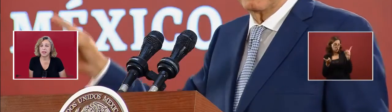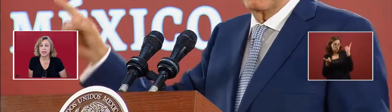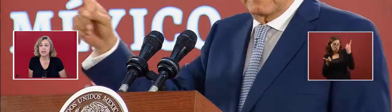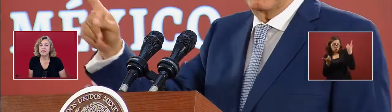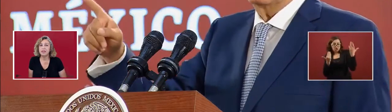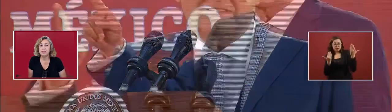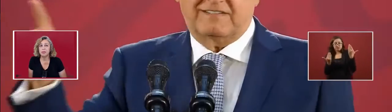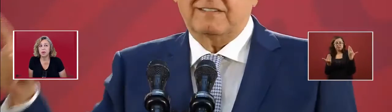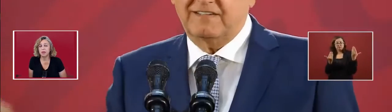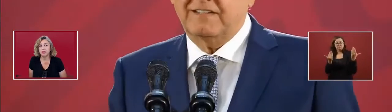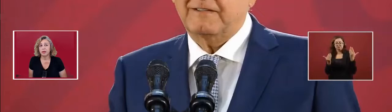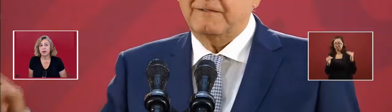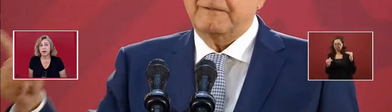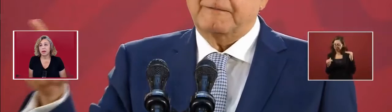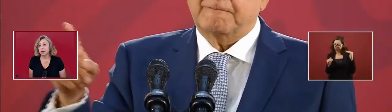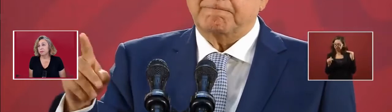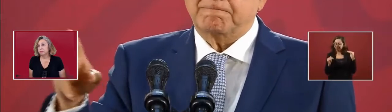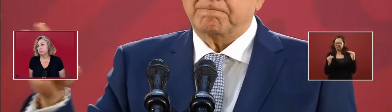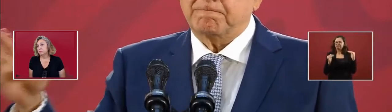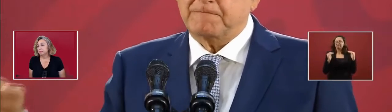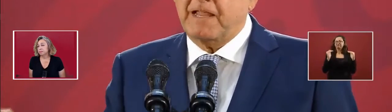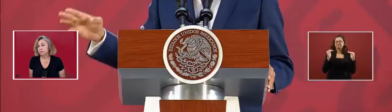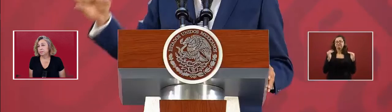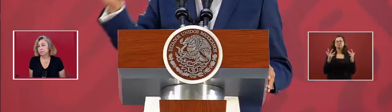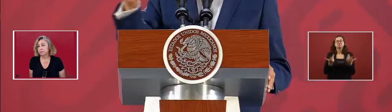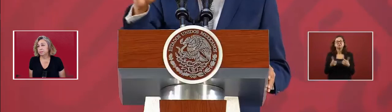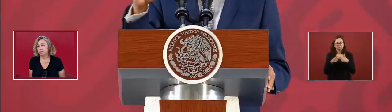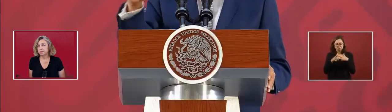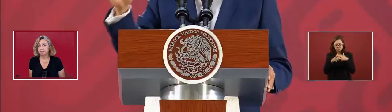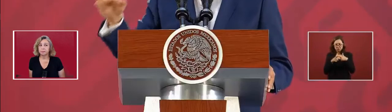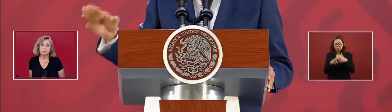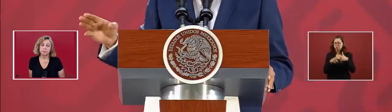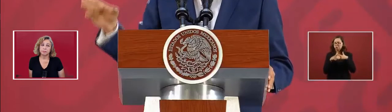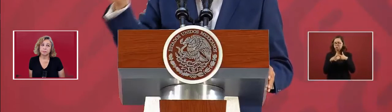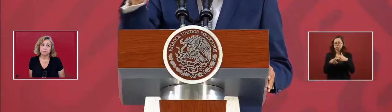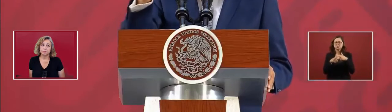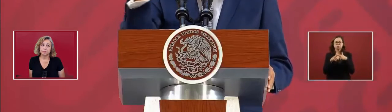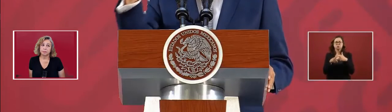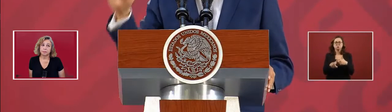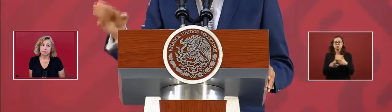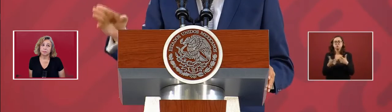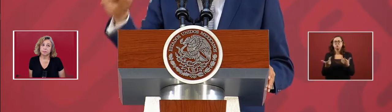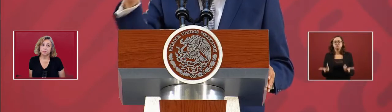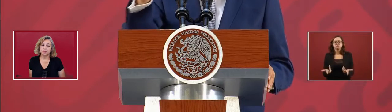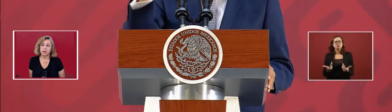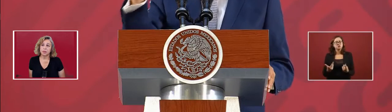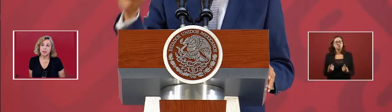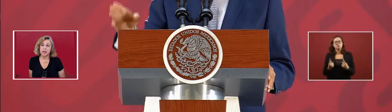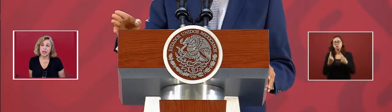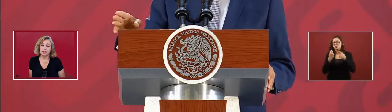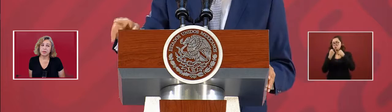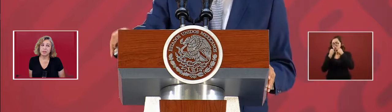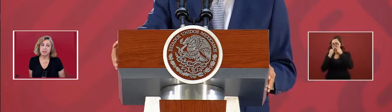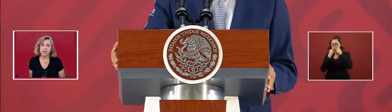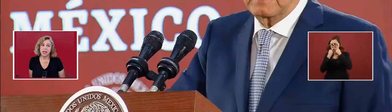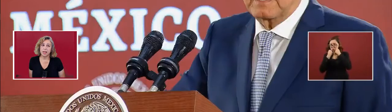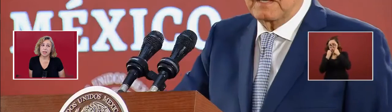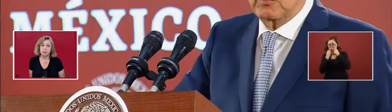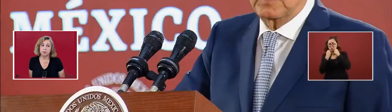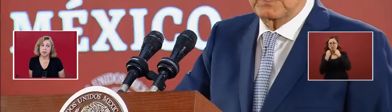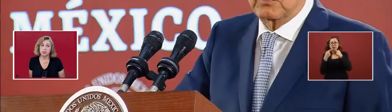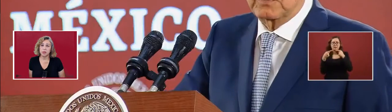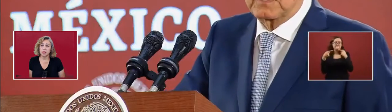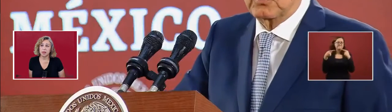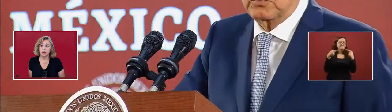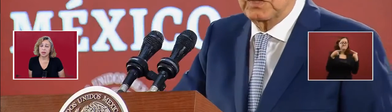fortified, even with the lack of understanding